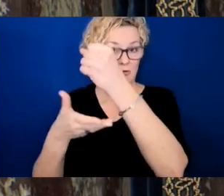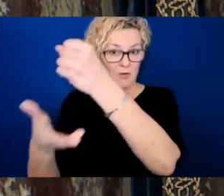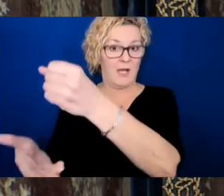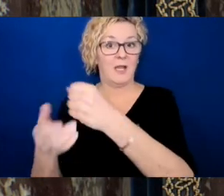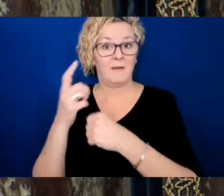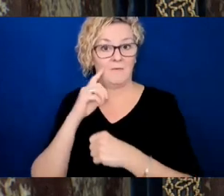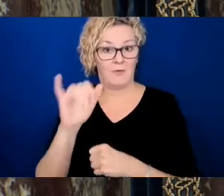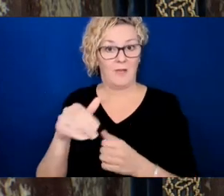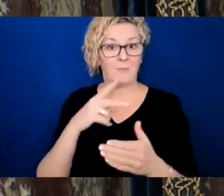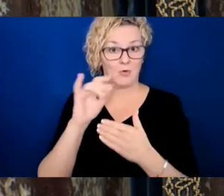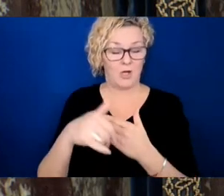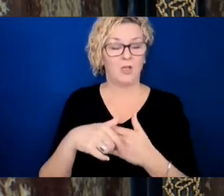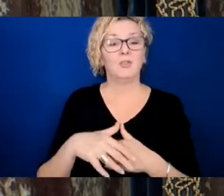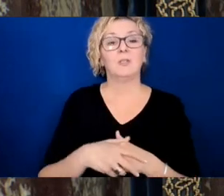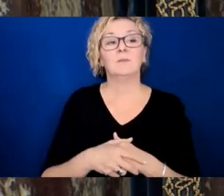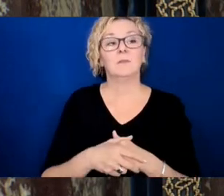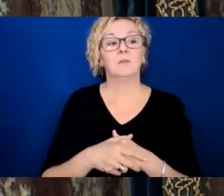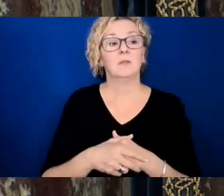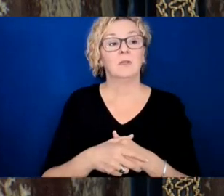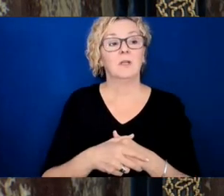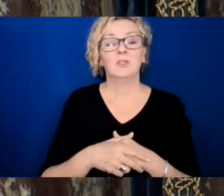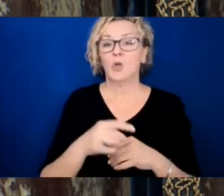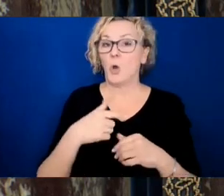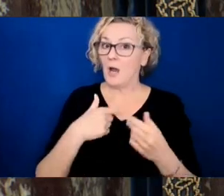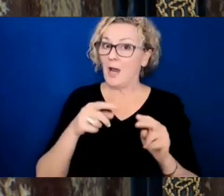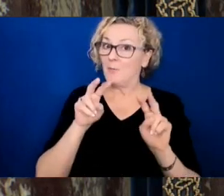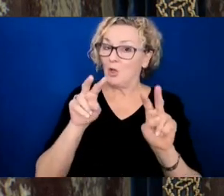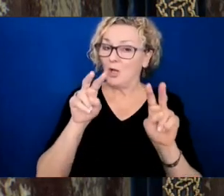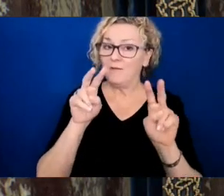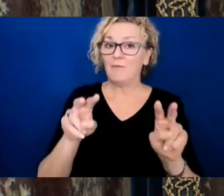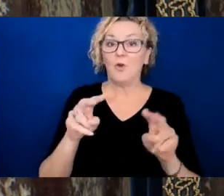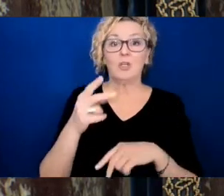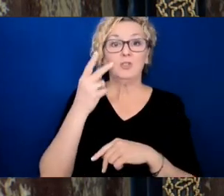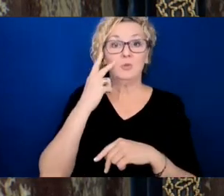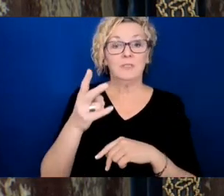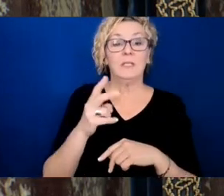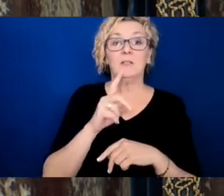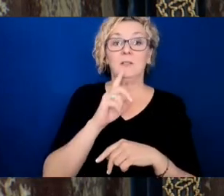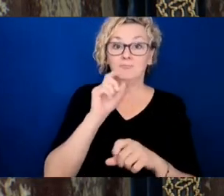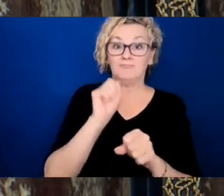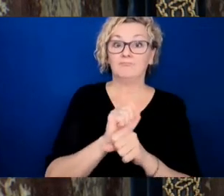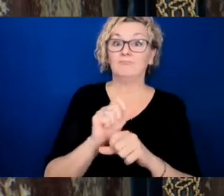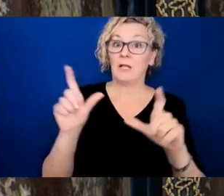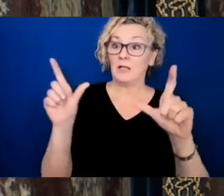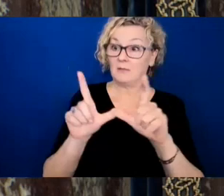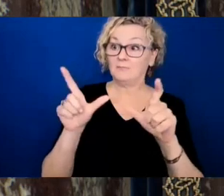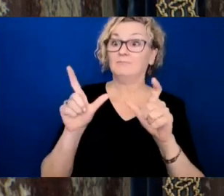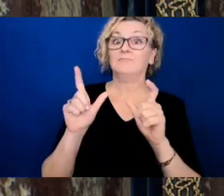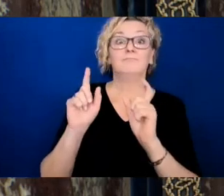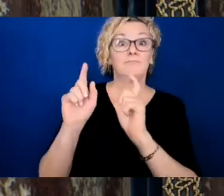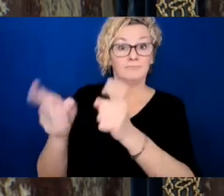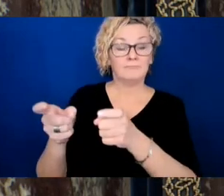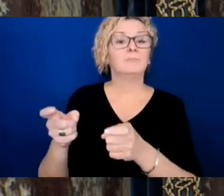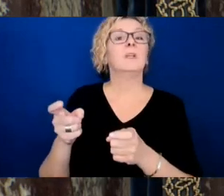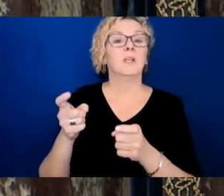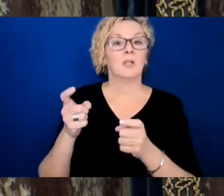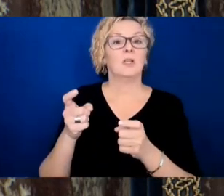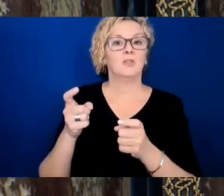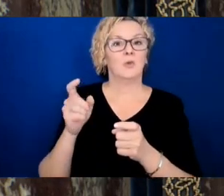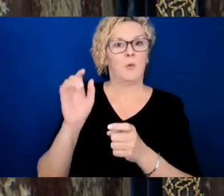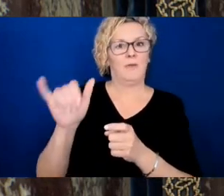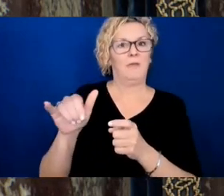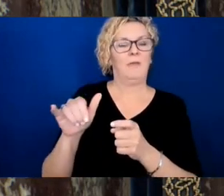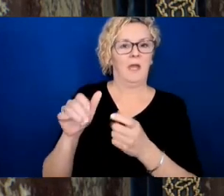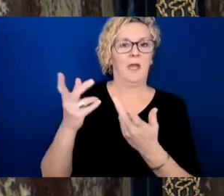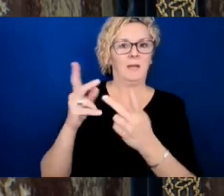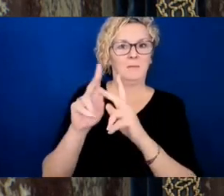like Mike Garisto, I'm looking forward to the building permit to be issued so a place like this can be in our needed community as